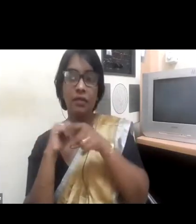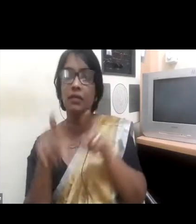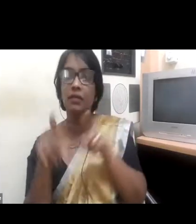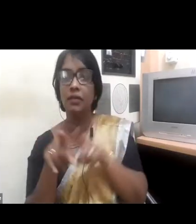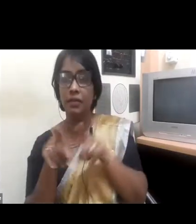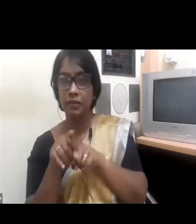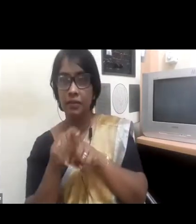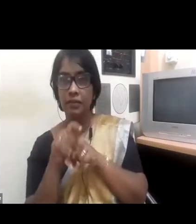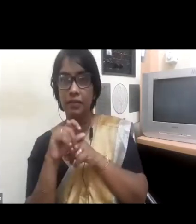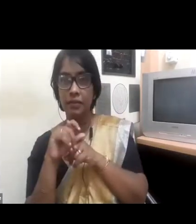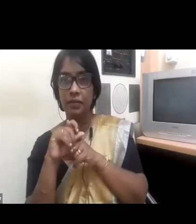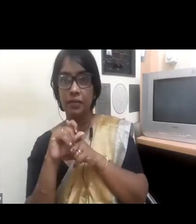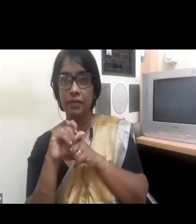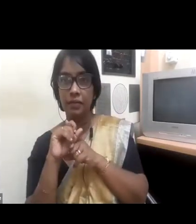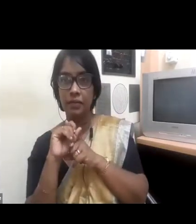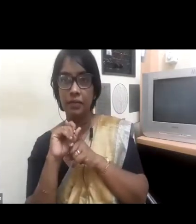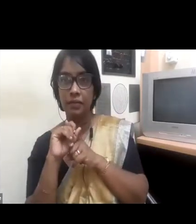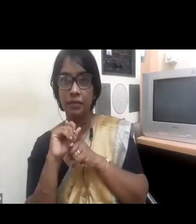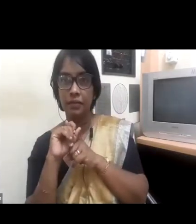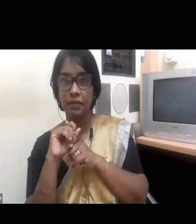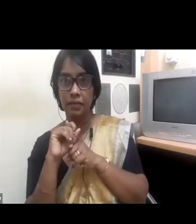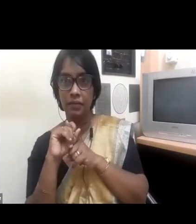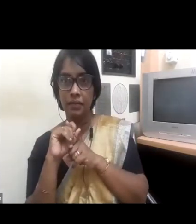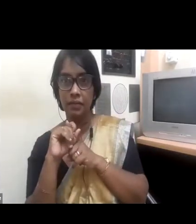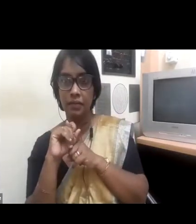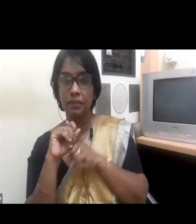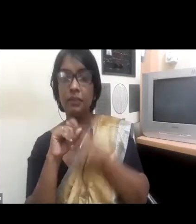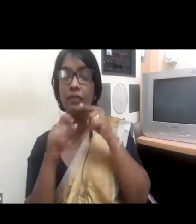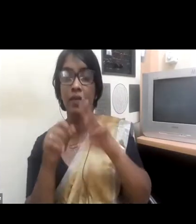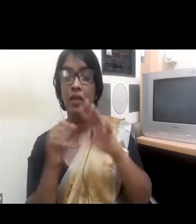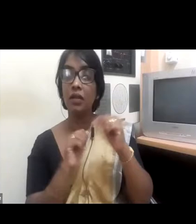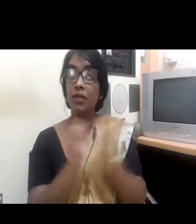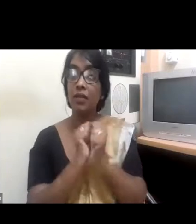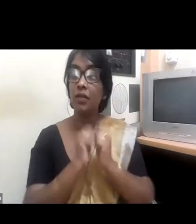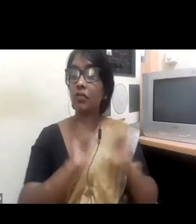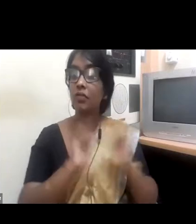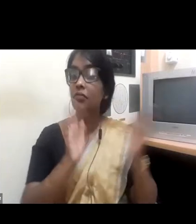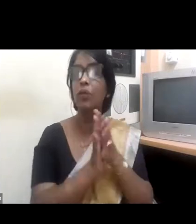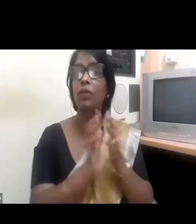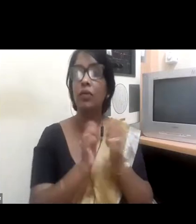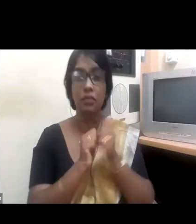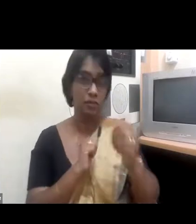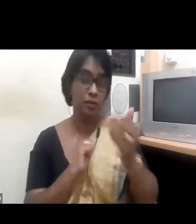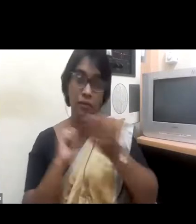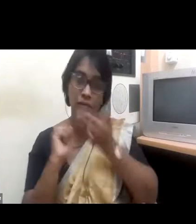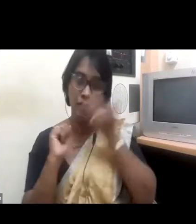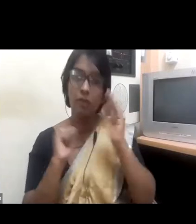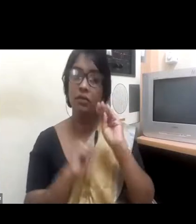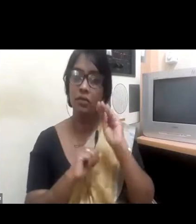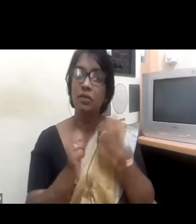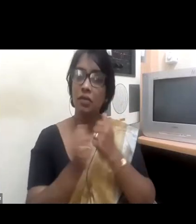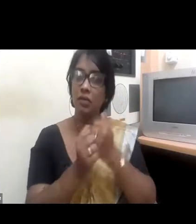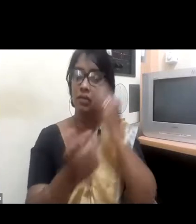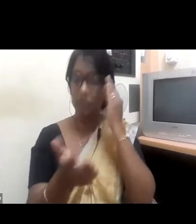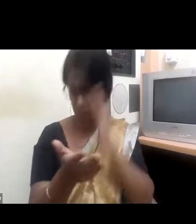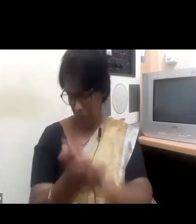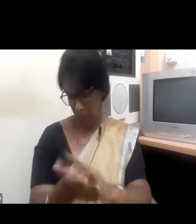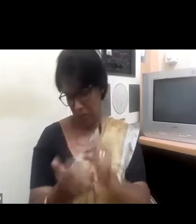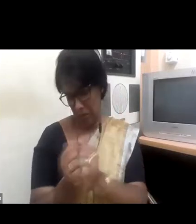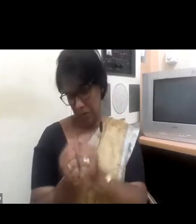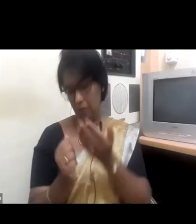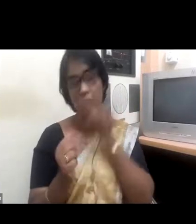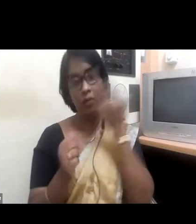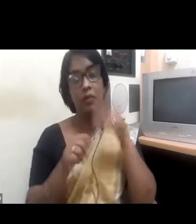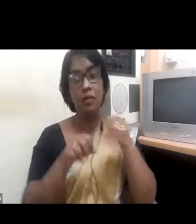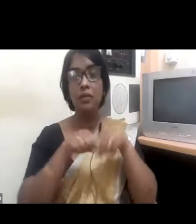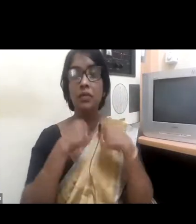workforce and contribution to company growth. And regional experts have concluded from all of this evidence that diversity